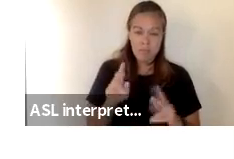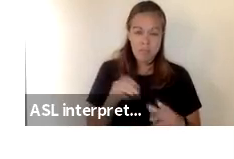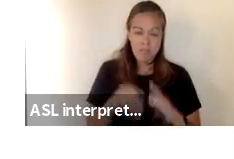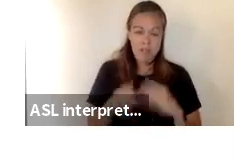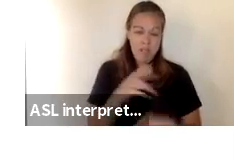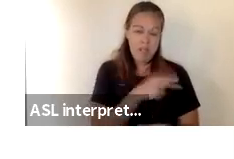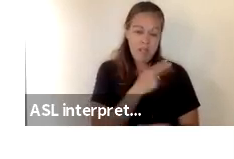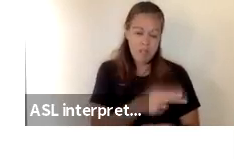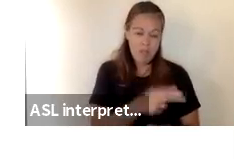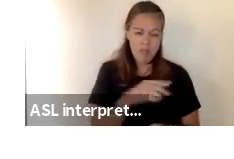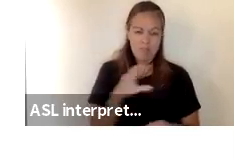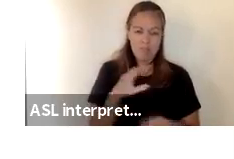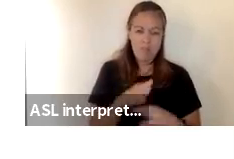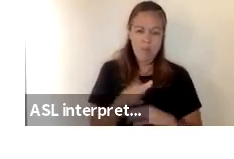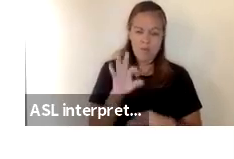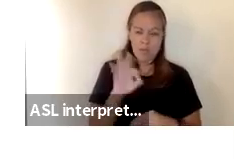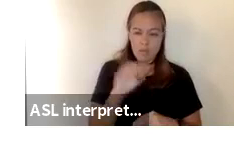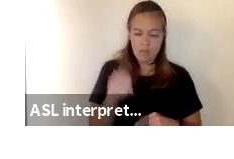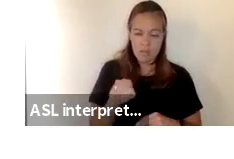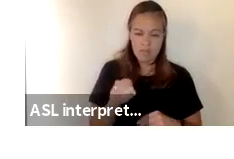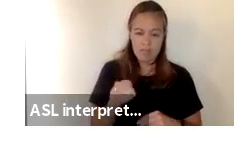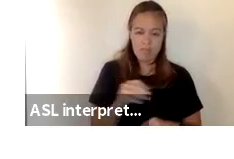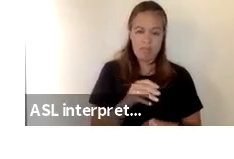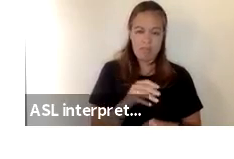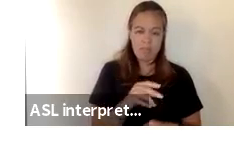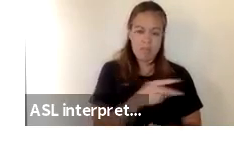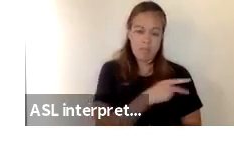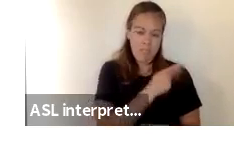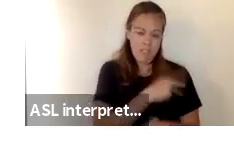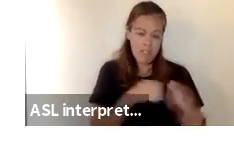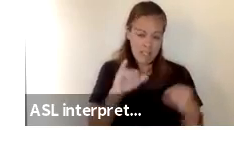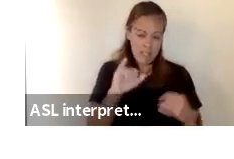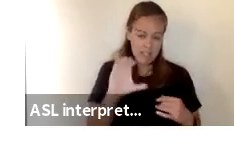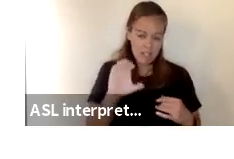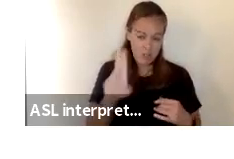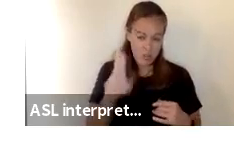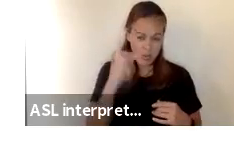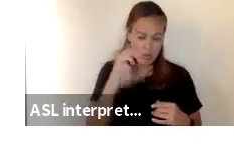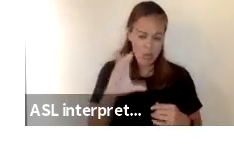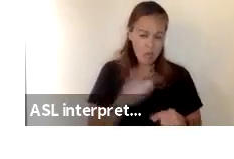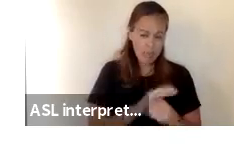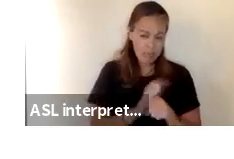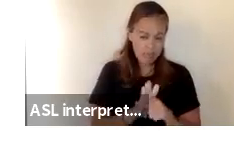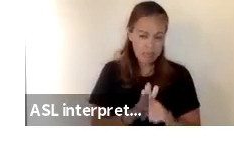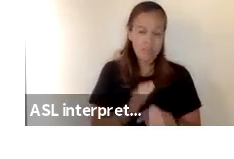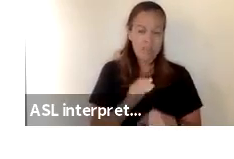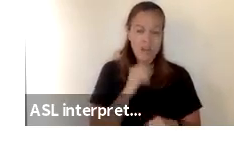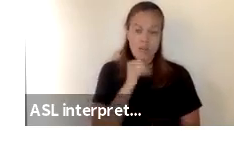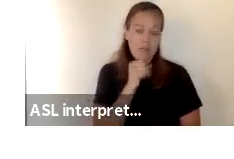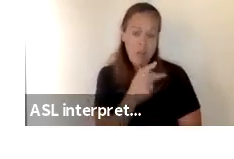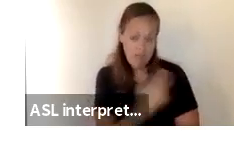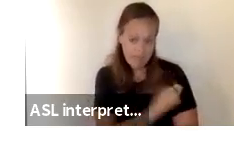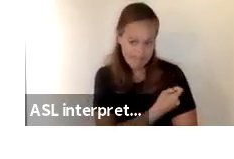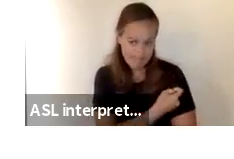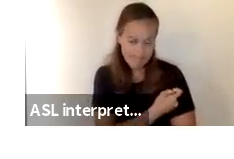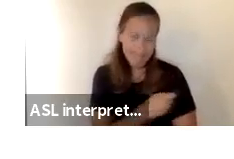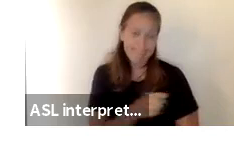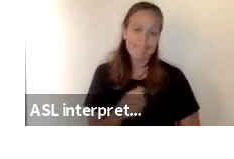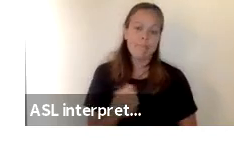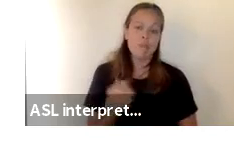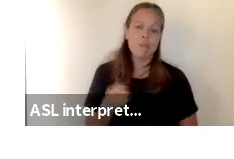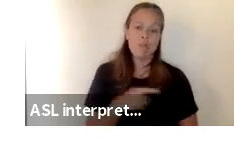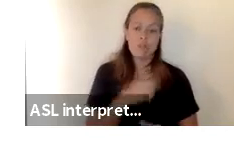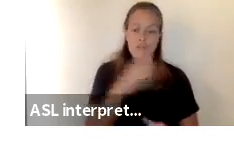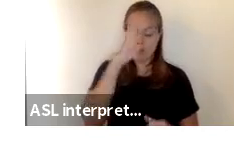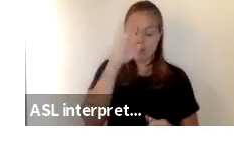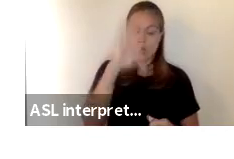90 of the patients who are in the icu for covet 19 are unvaccinated and we know